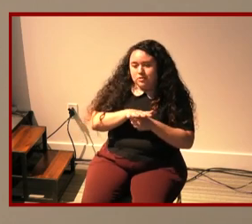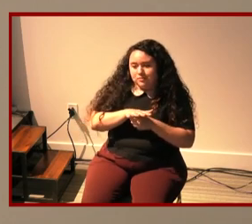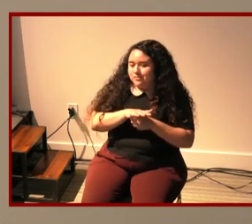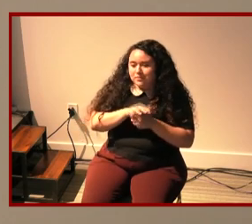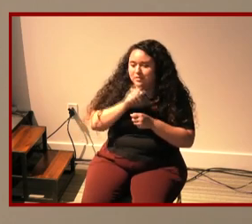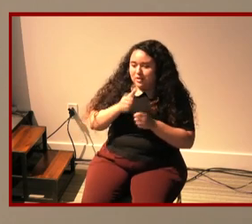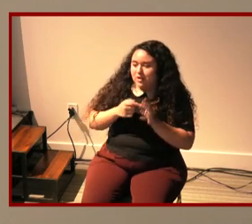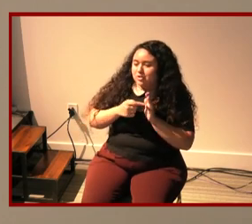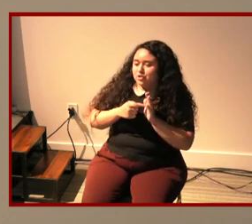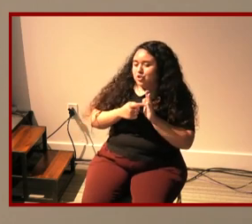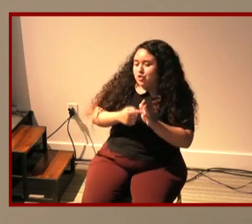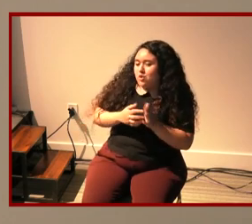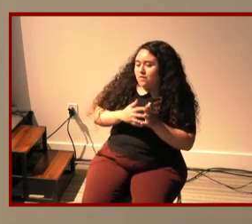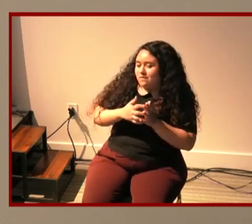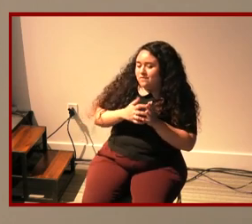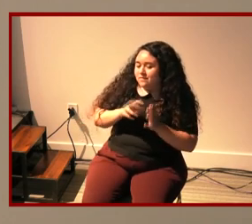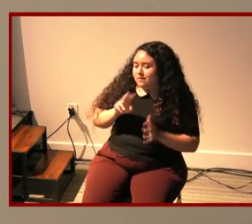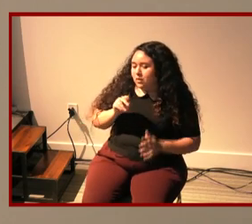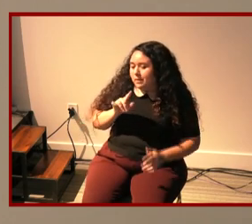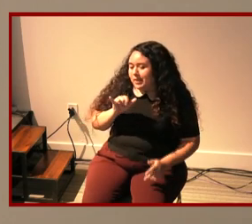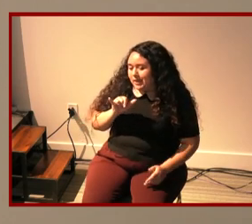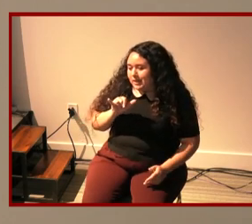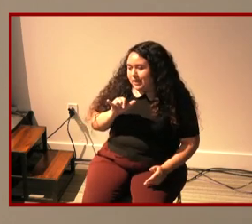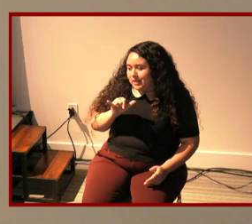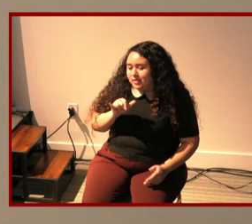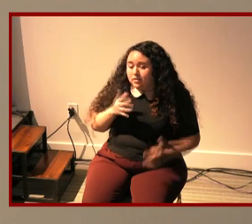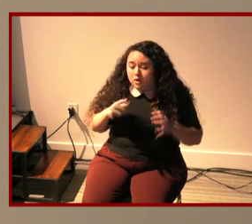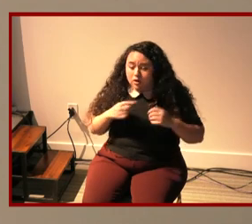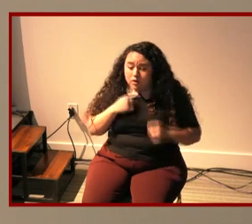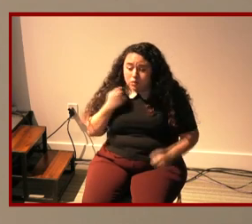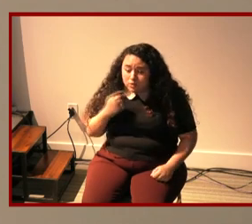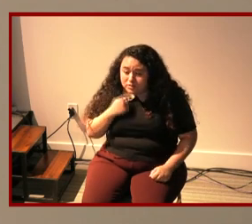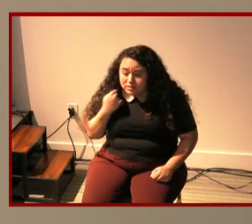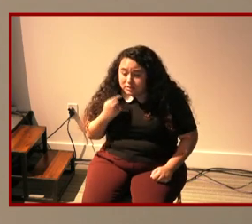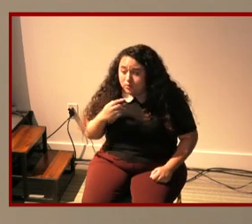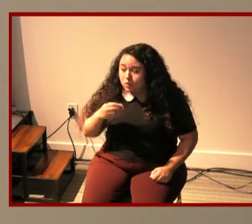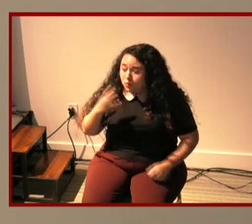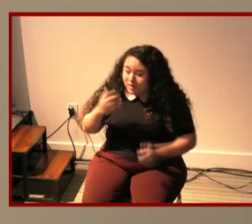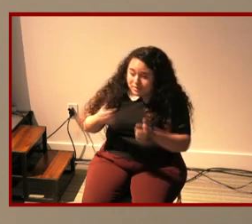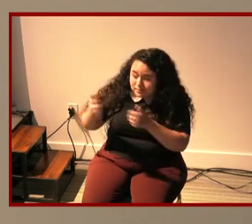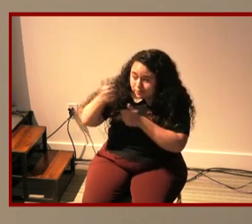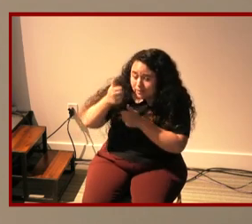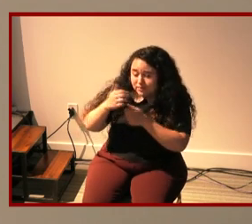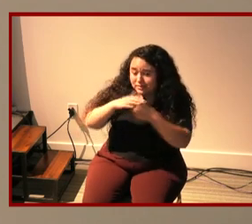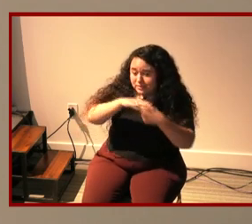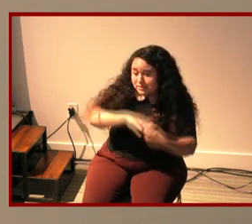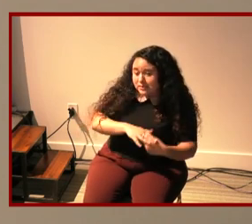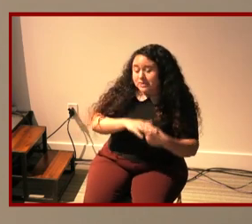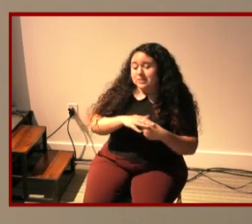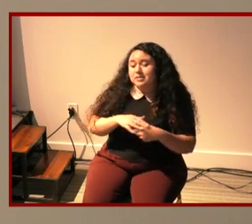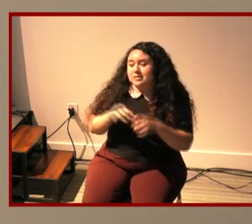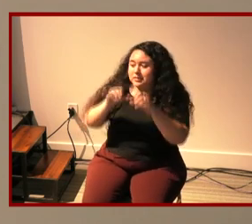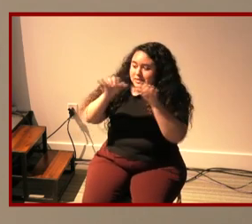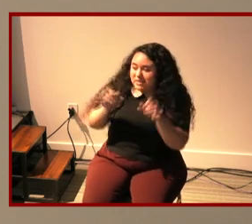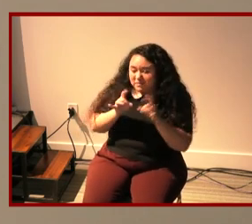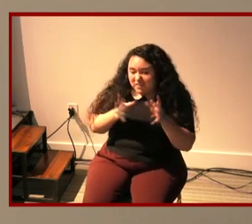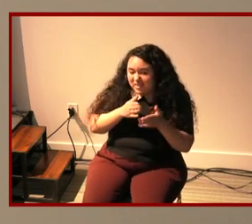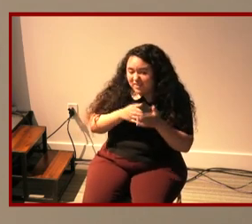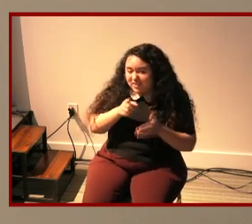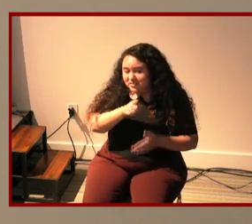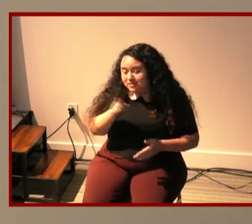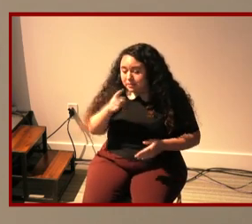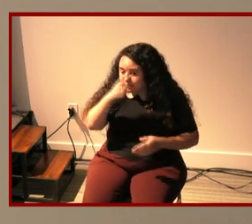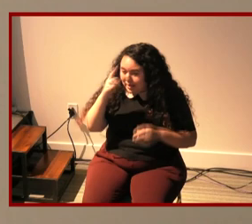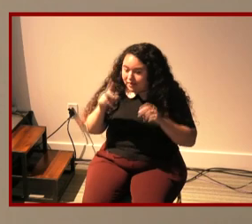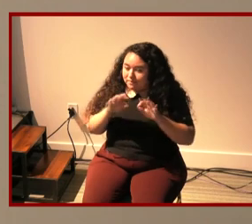vulnerability um because of already being at the risk of white supremacy and and forms of systemic violence and so